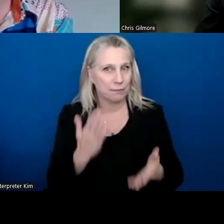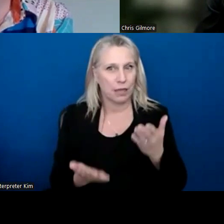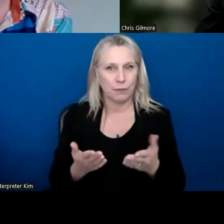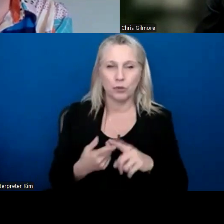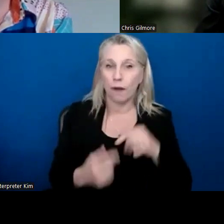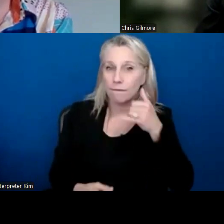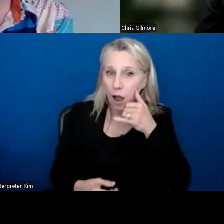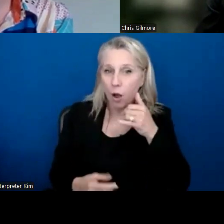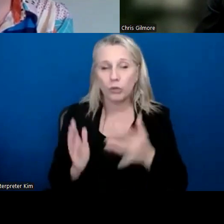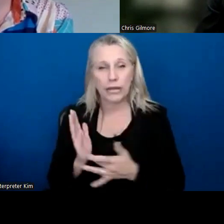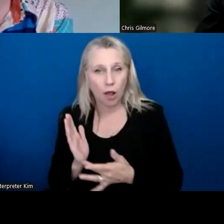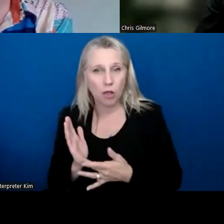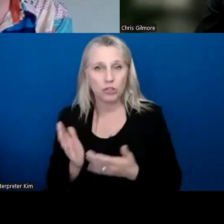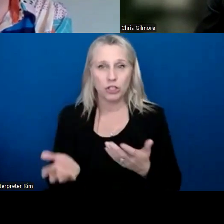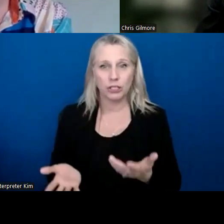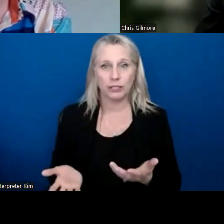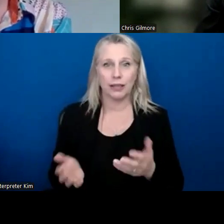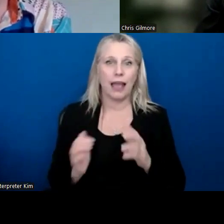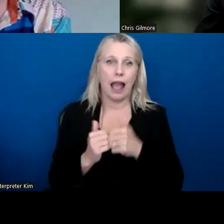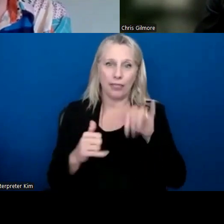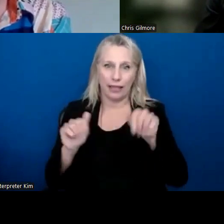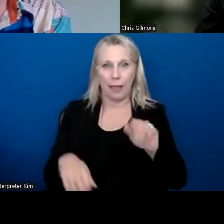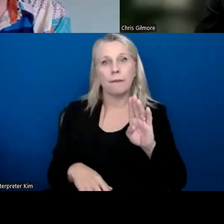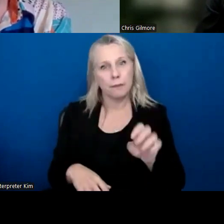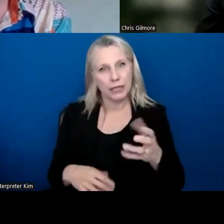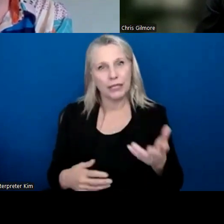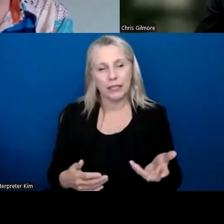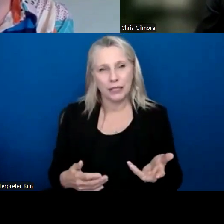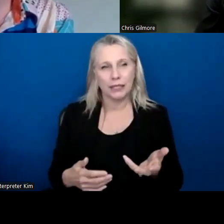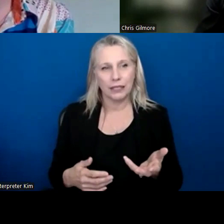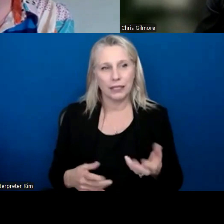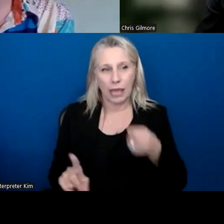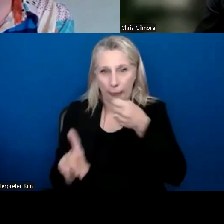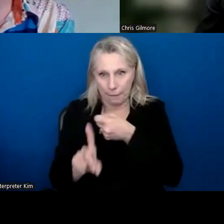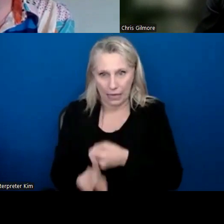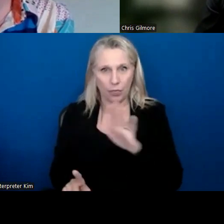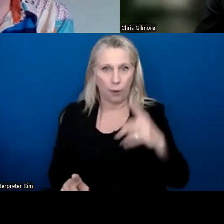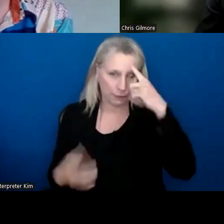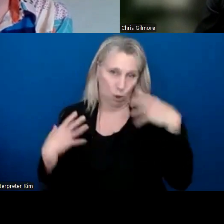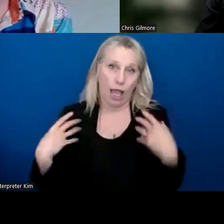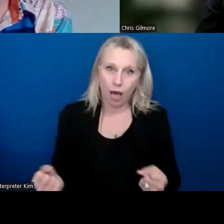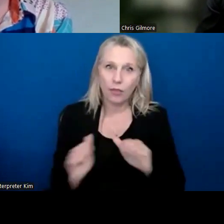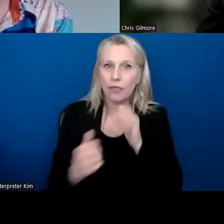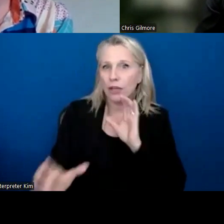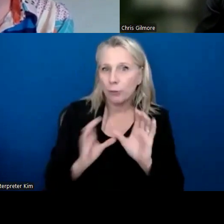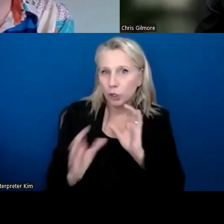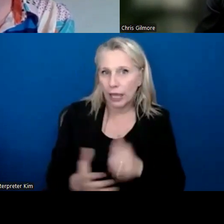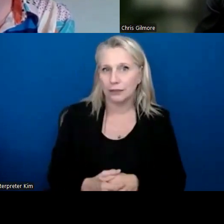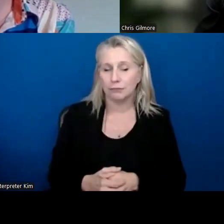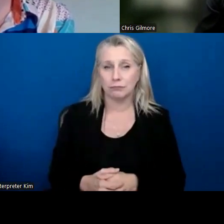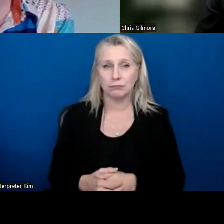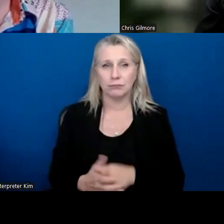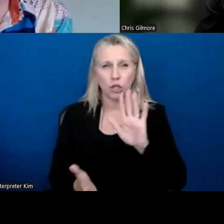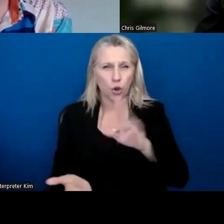a phone or technology and how that can be, um, impacting their mental health and the way they communicate. Have your